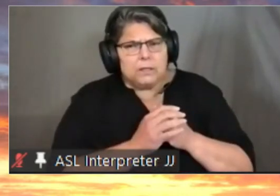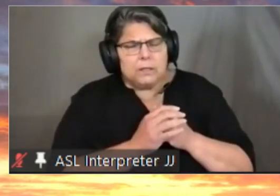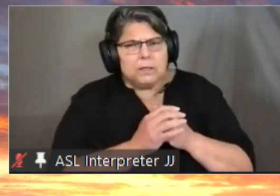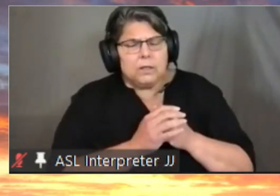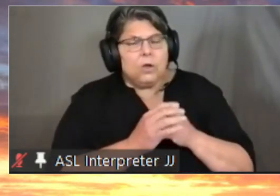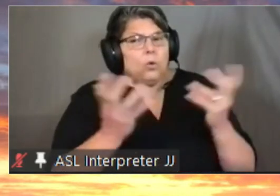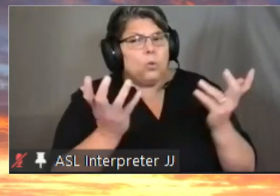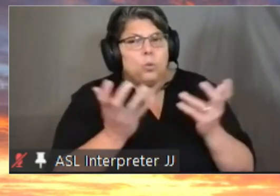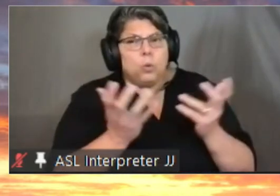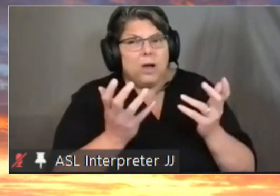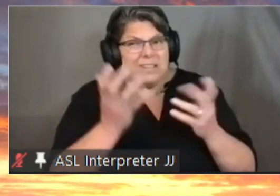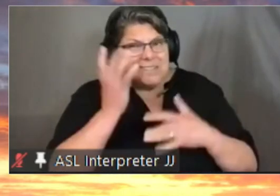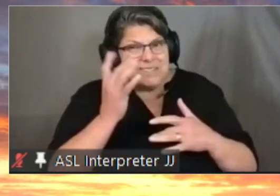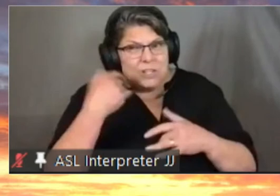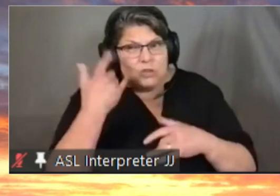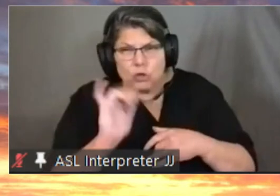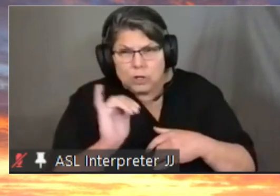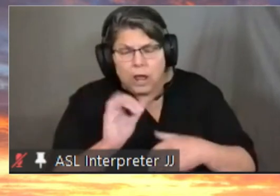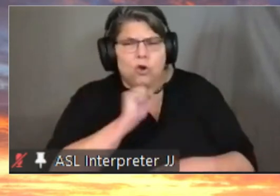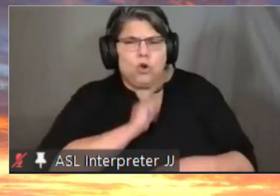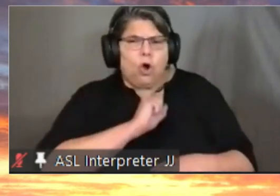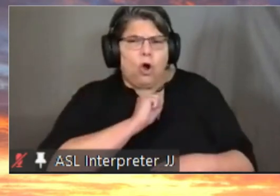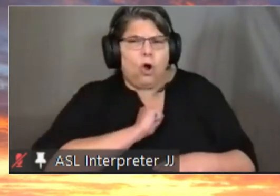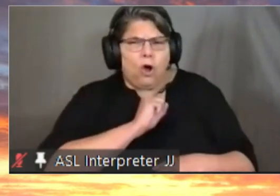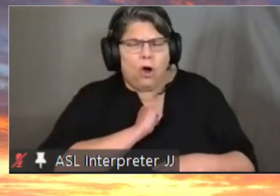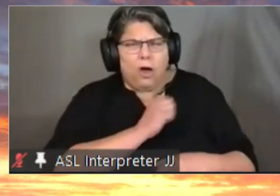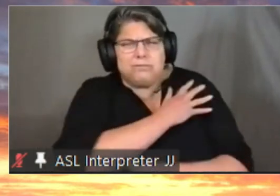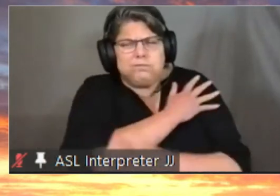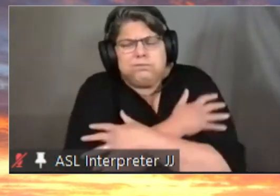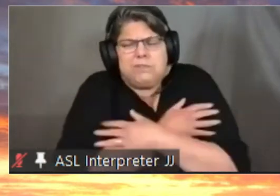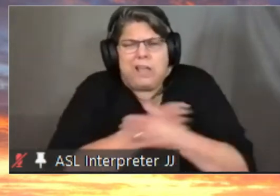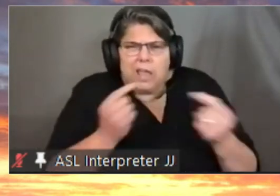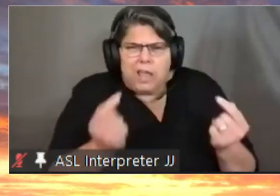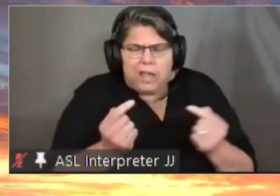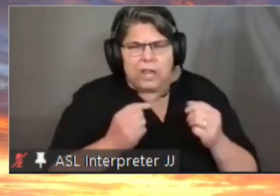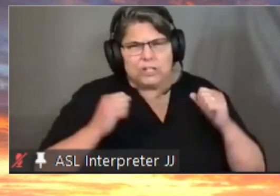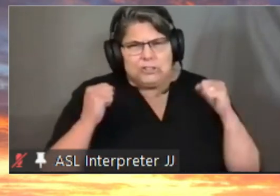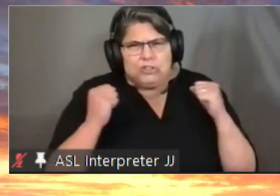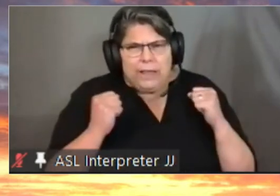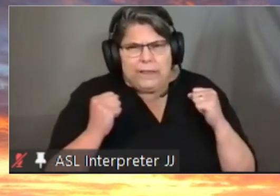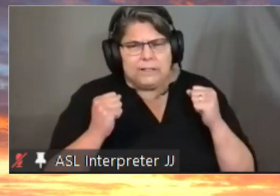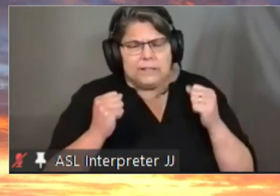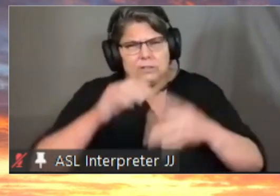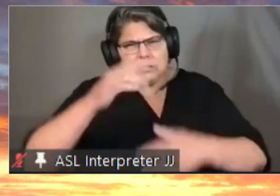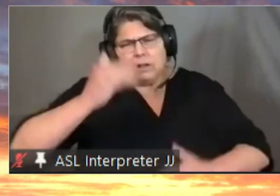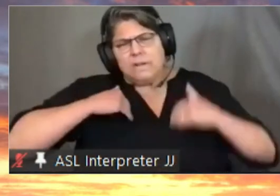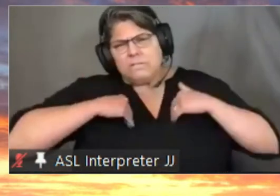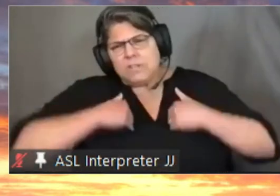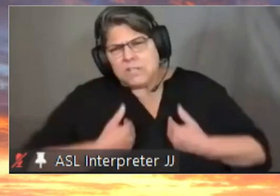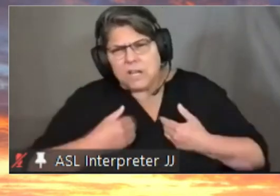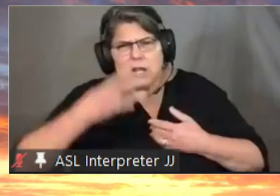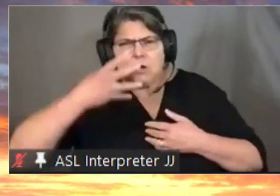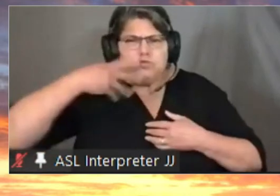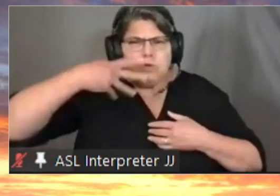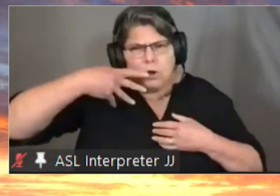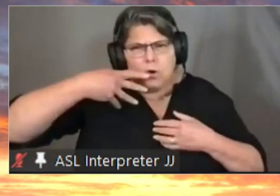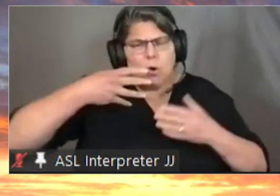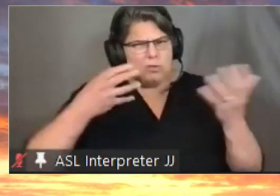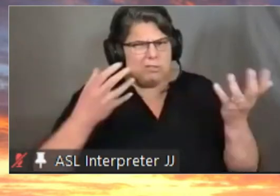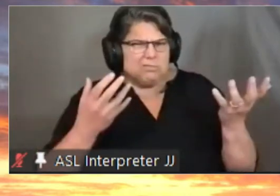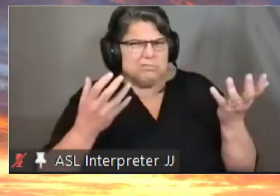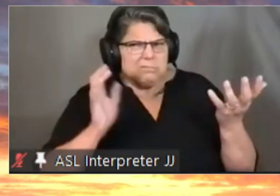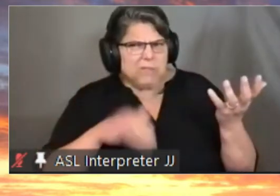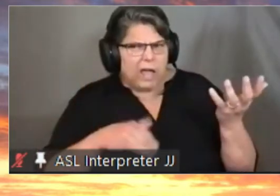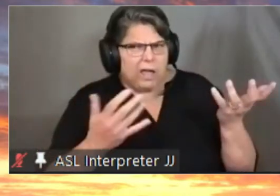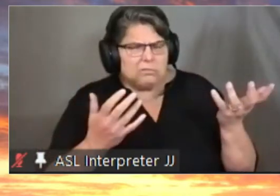presented were things as cough muscle aches chills fatigue runny noses those types of symptoms uh